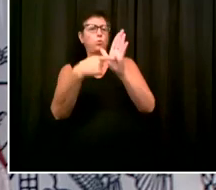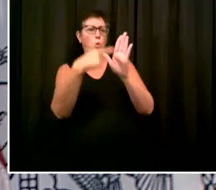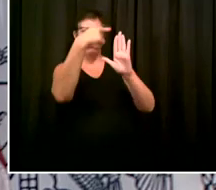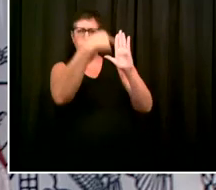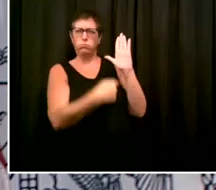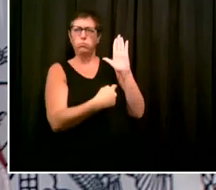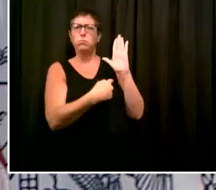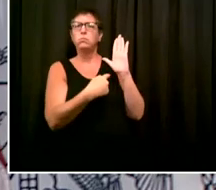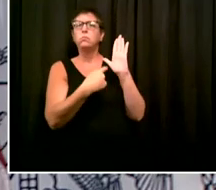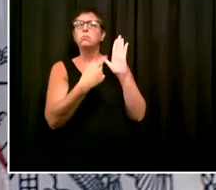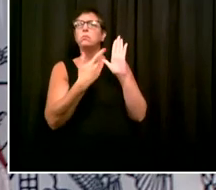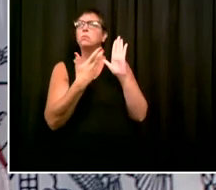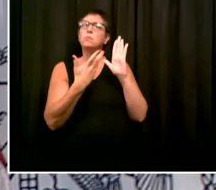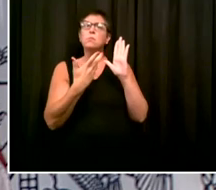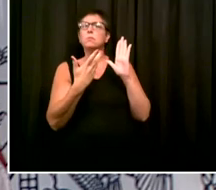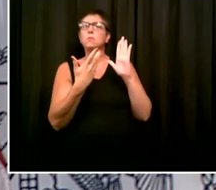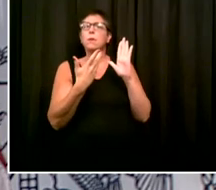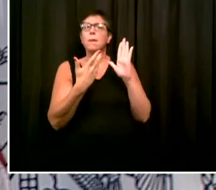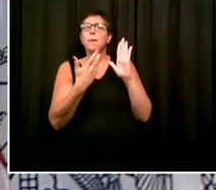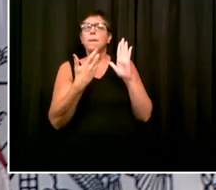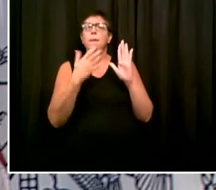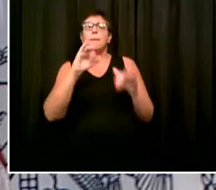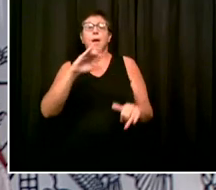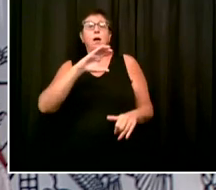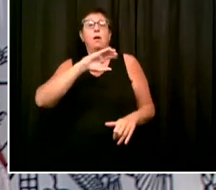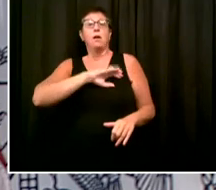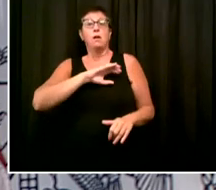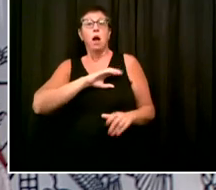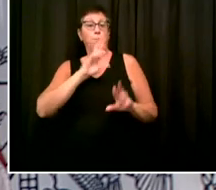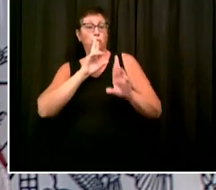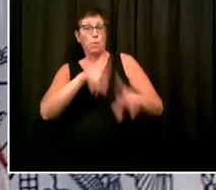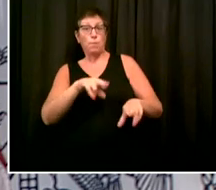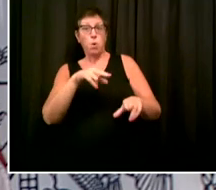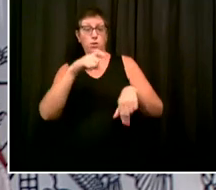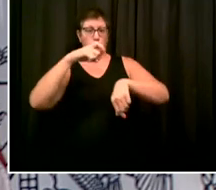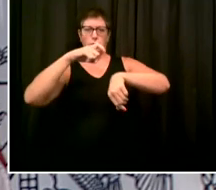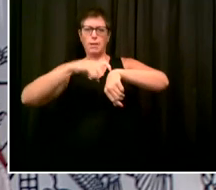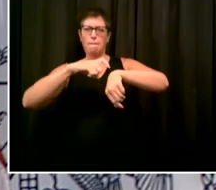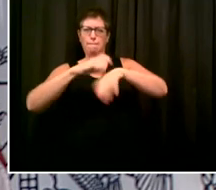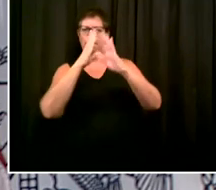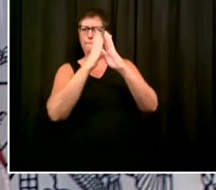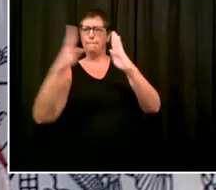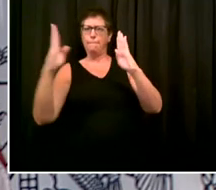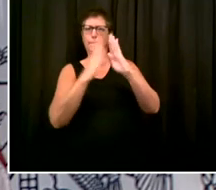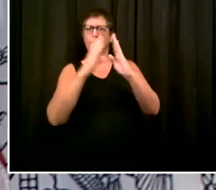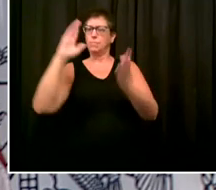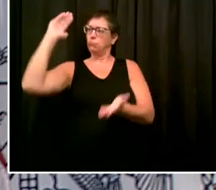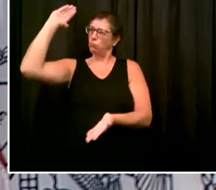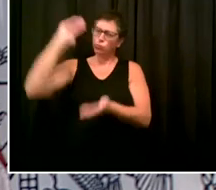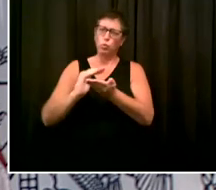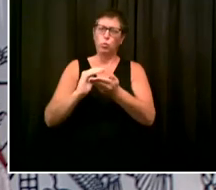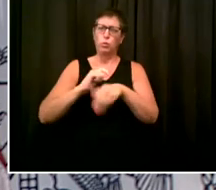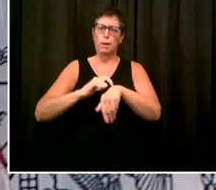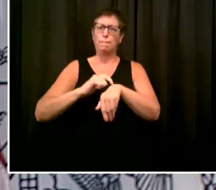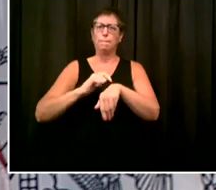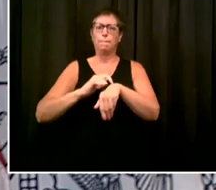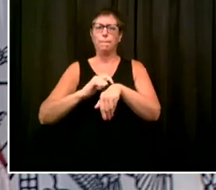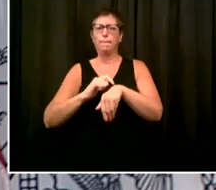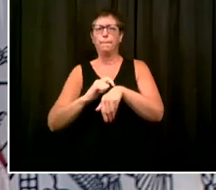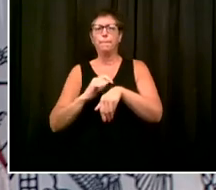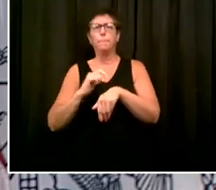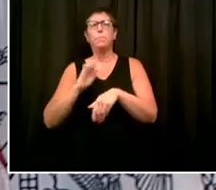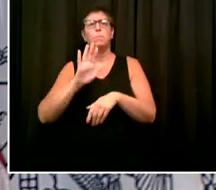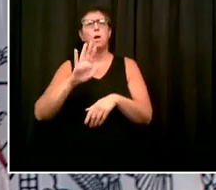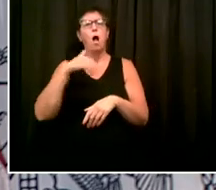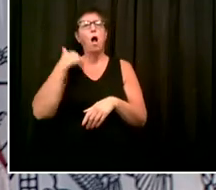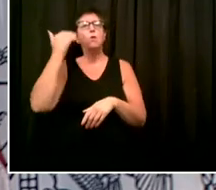amount of time that it takes officers to respond to crimes in progress. So I know we have been having discussions about